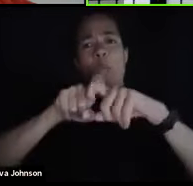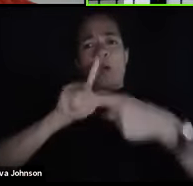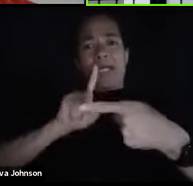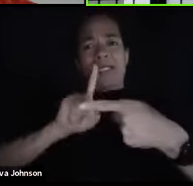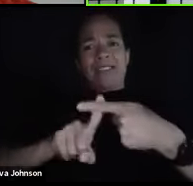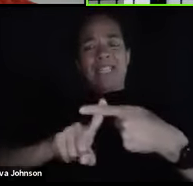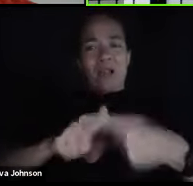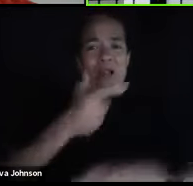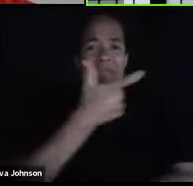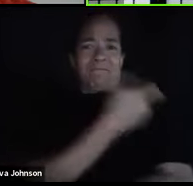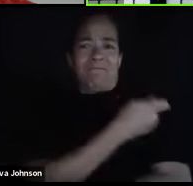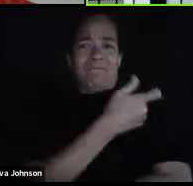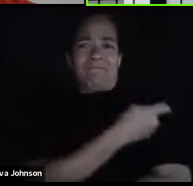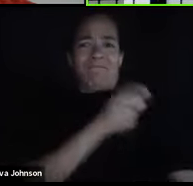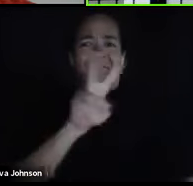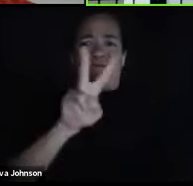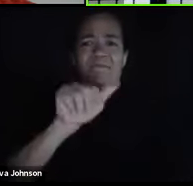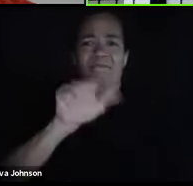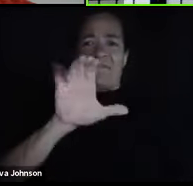a vaccine.